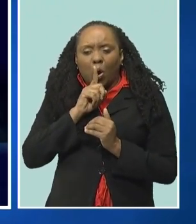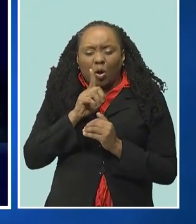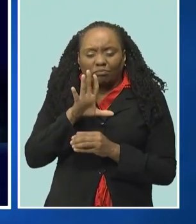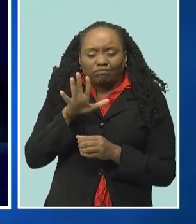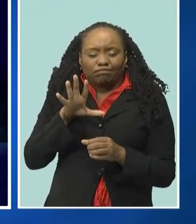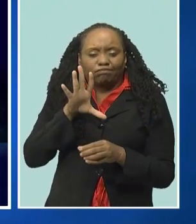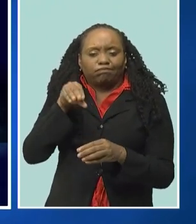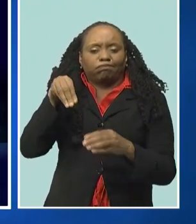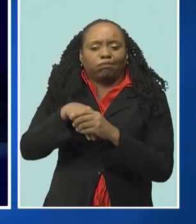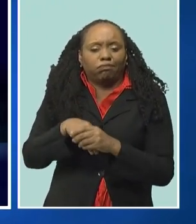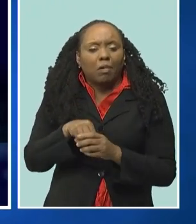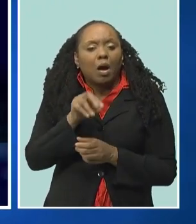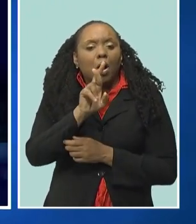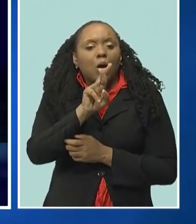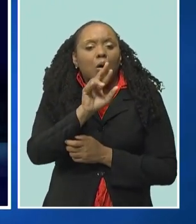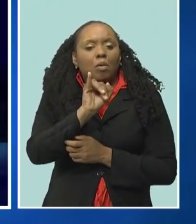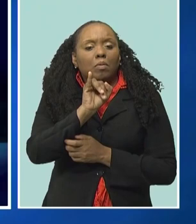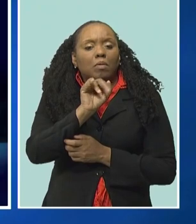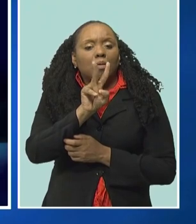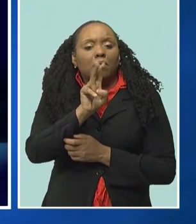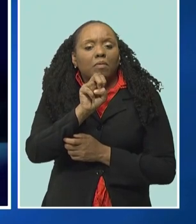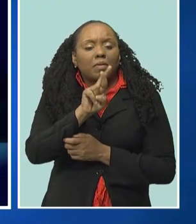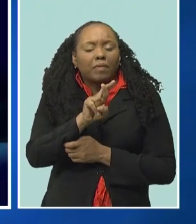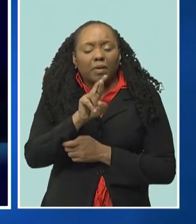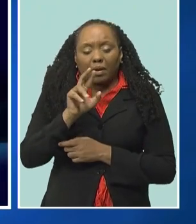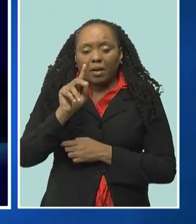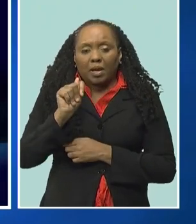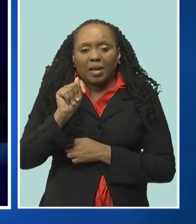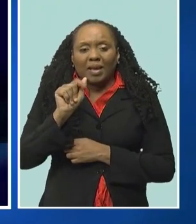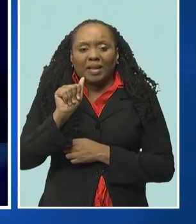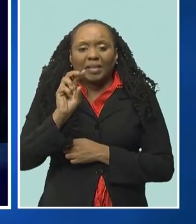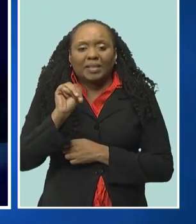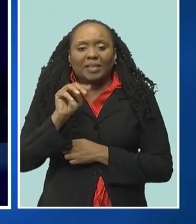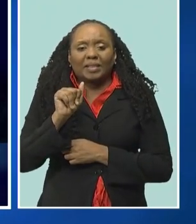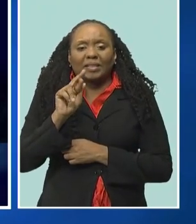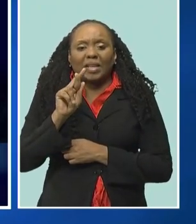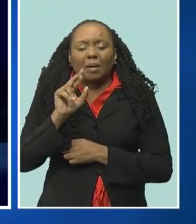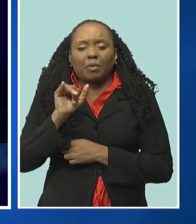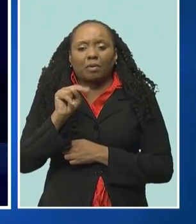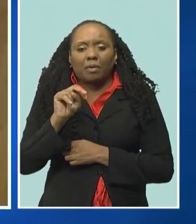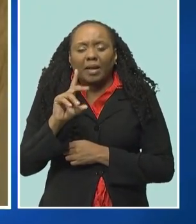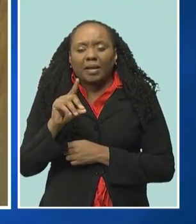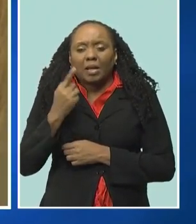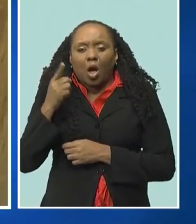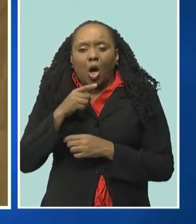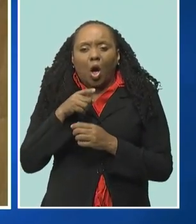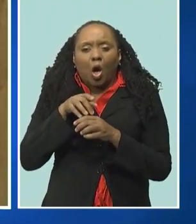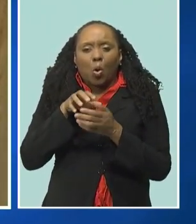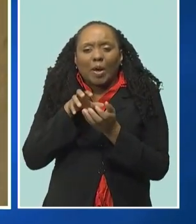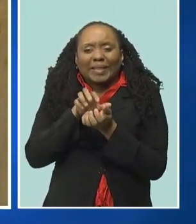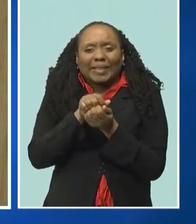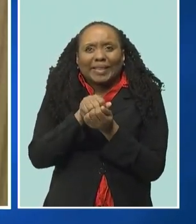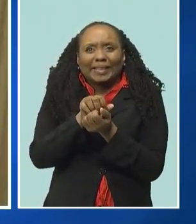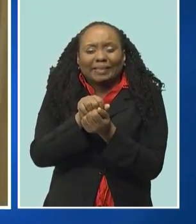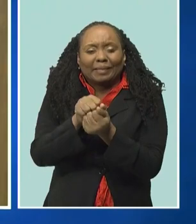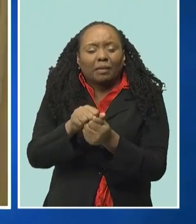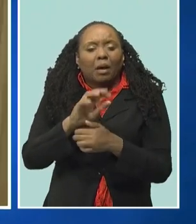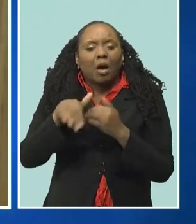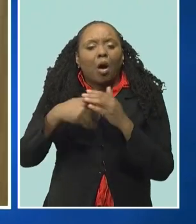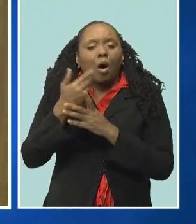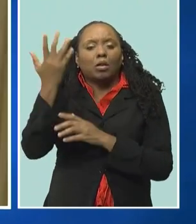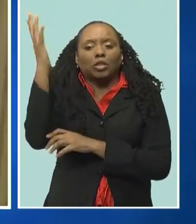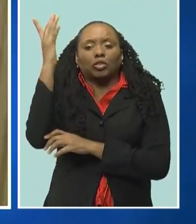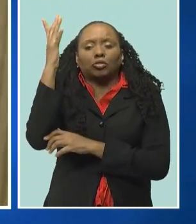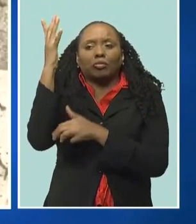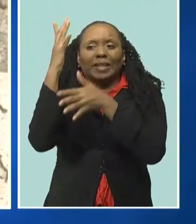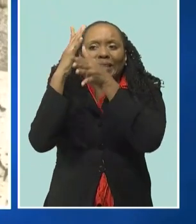large numbers so much so that they will strip the tree of leaves defoliate it completely. Otherwise they really don't